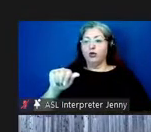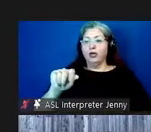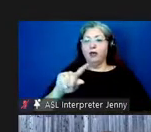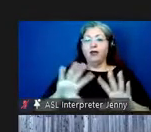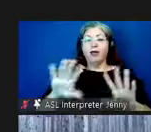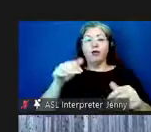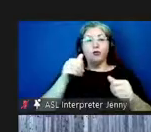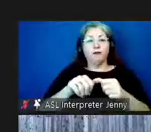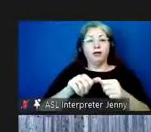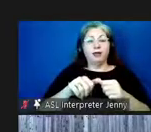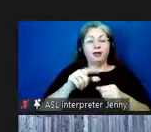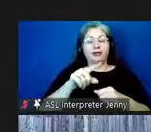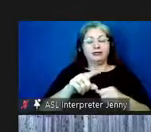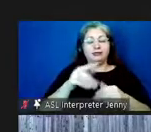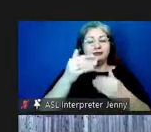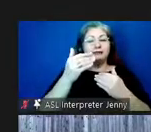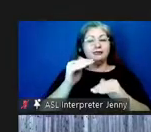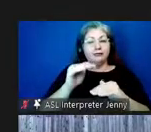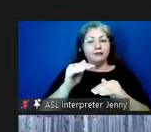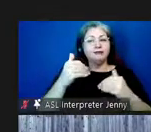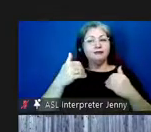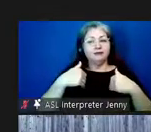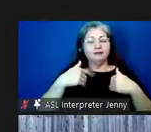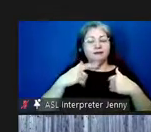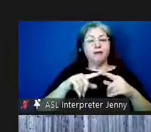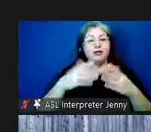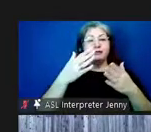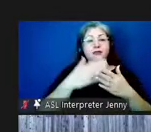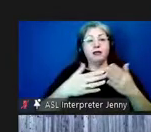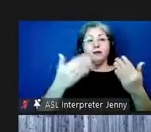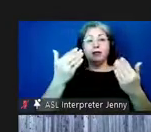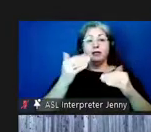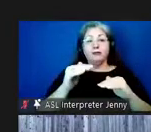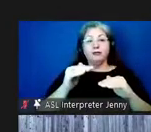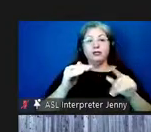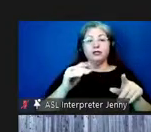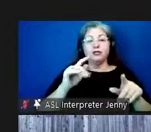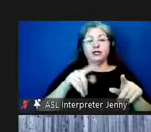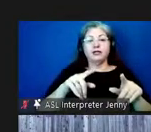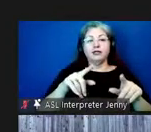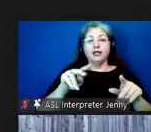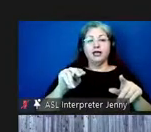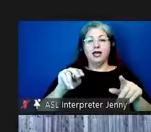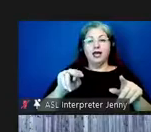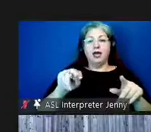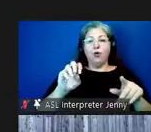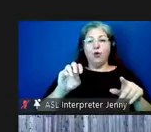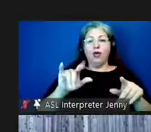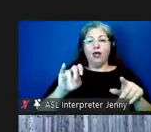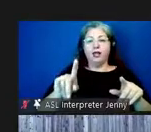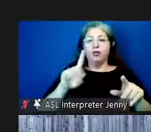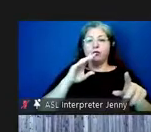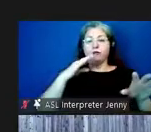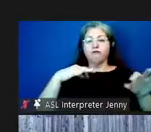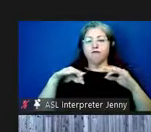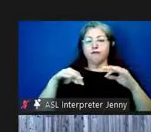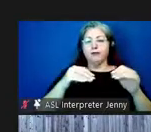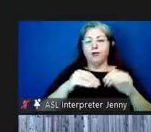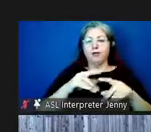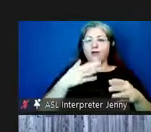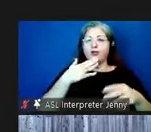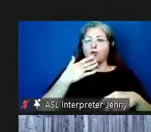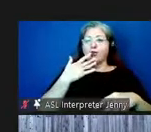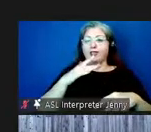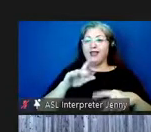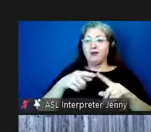this is limited and i have some of those limitations this is what noelani is going to talk about next and good luck about